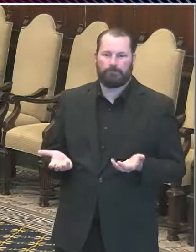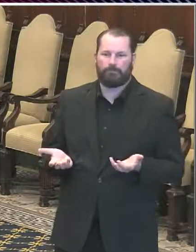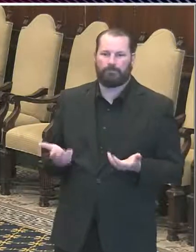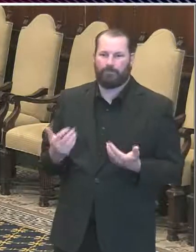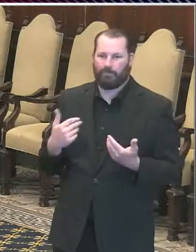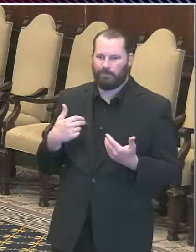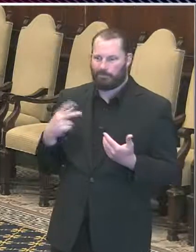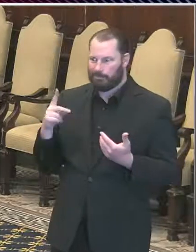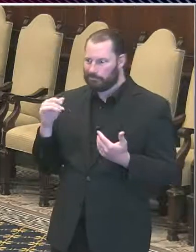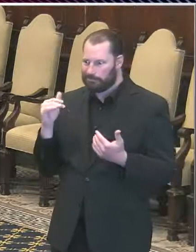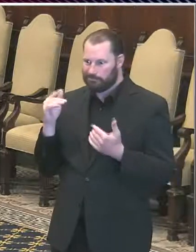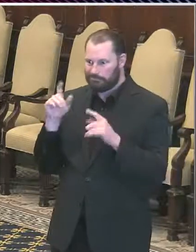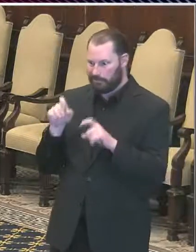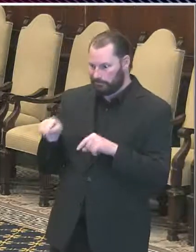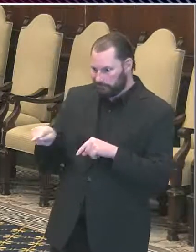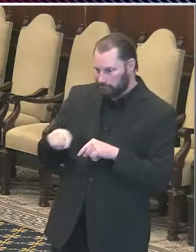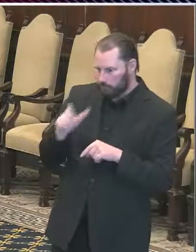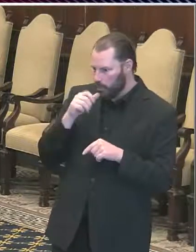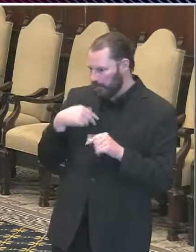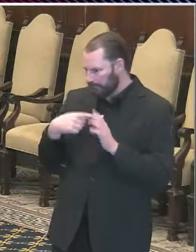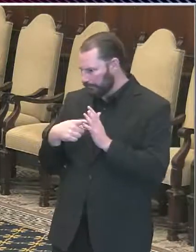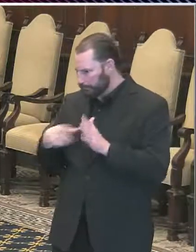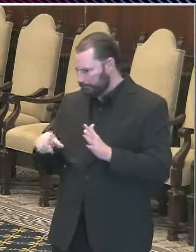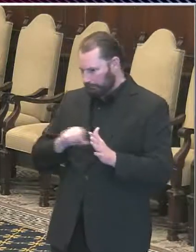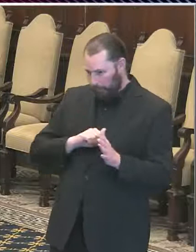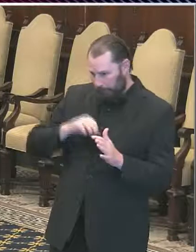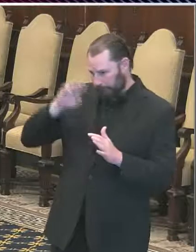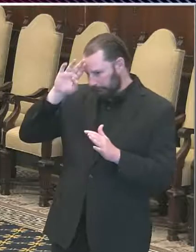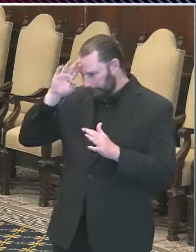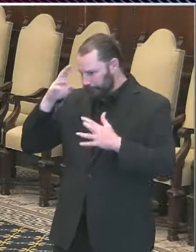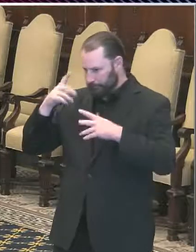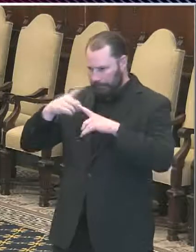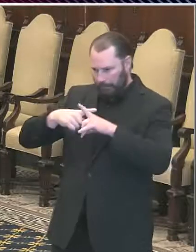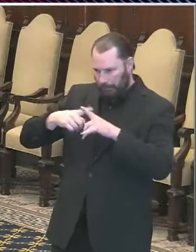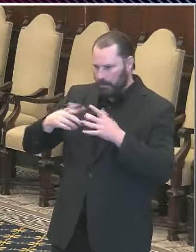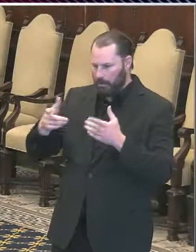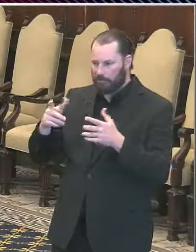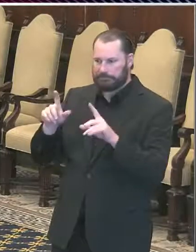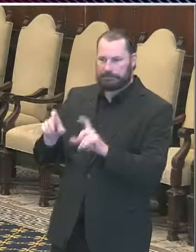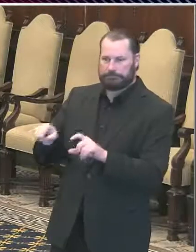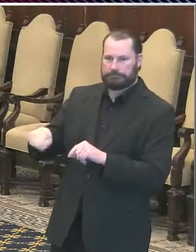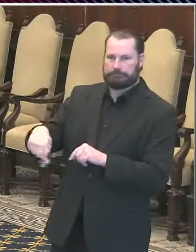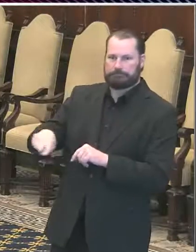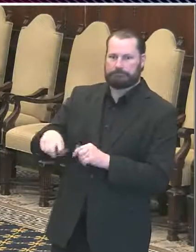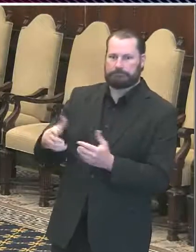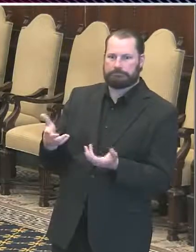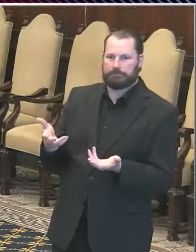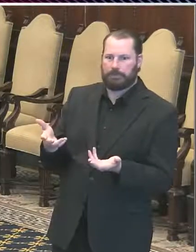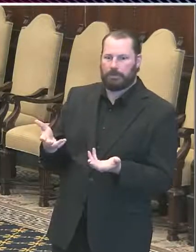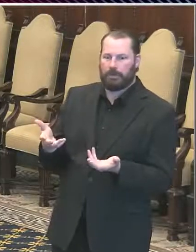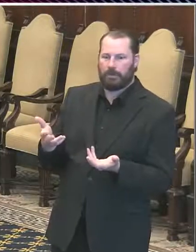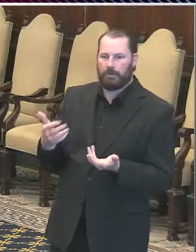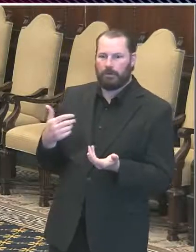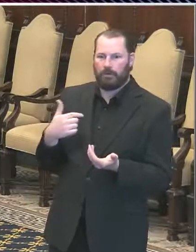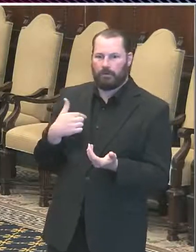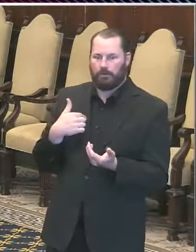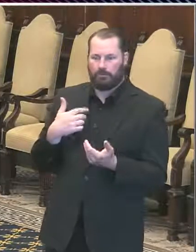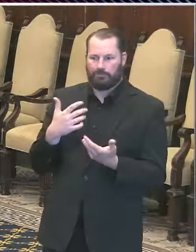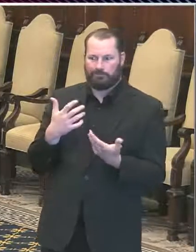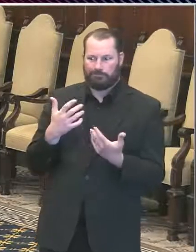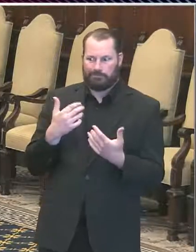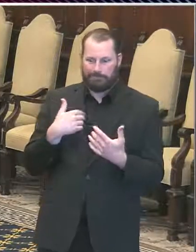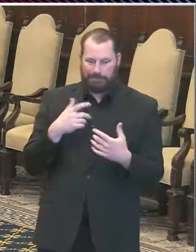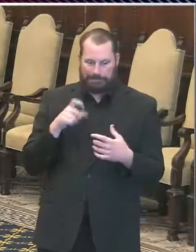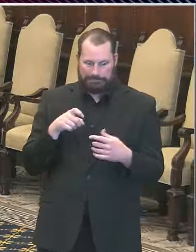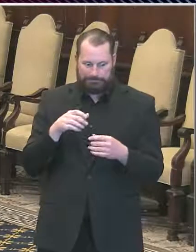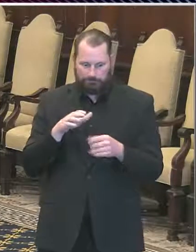we wanted to make sure that we were utilizing the available test kits wisely. There were always opportunities for